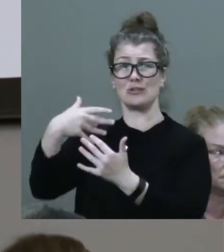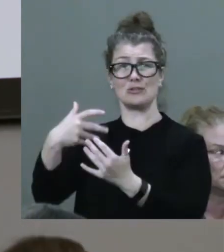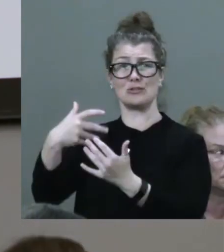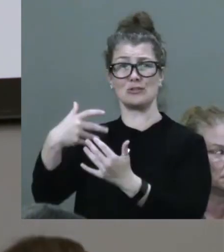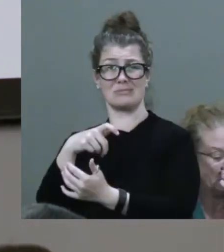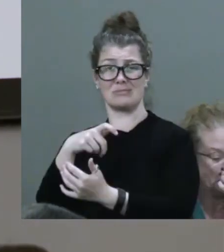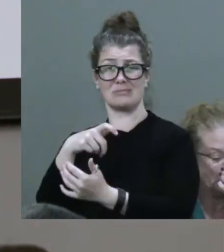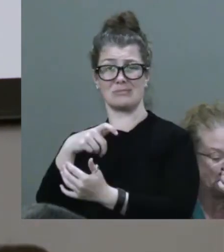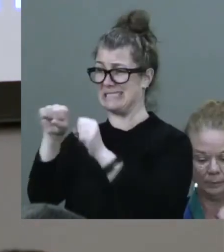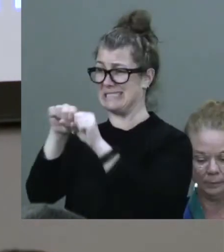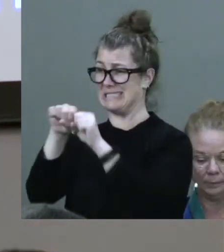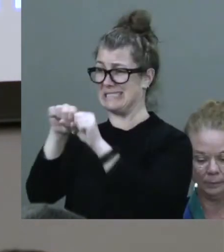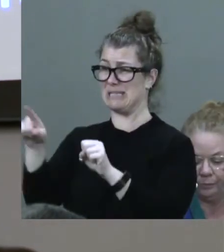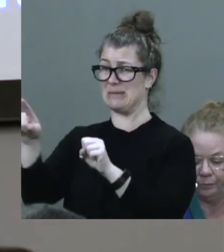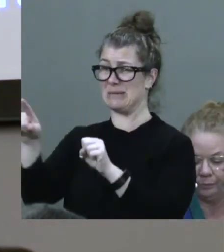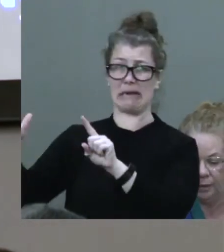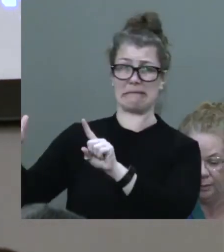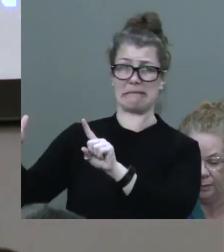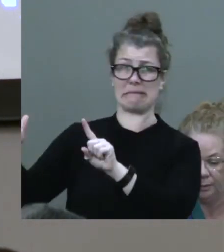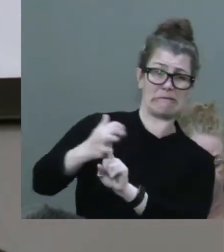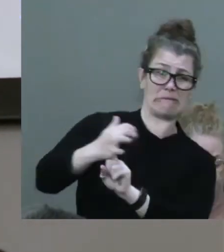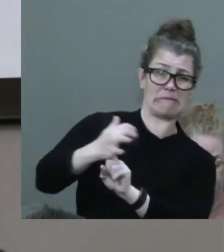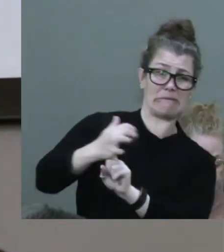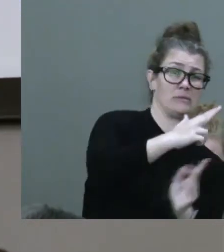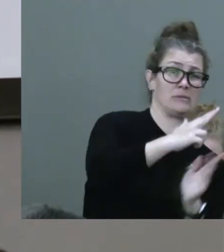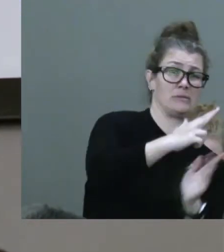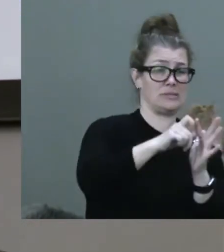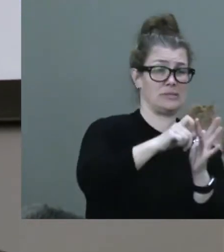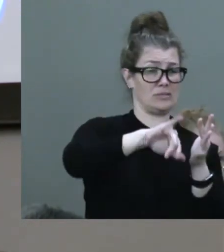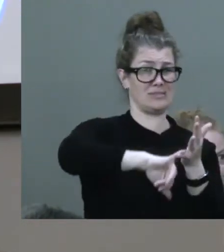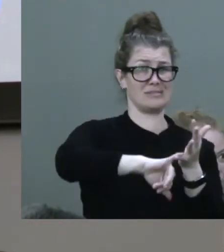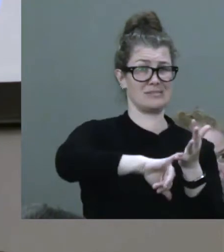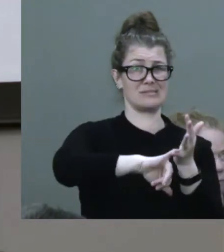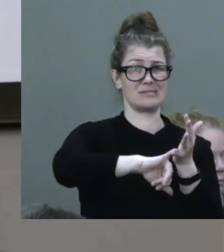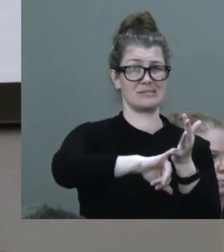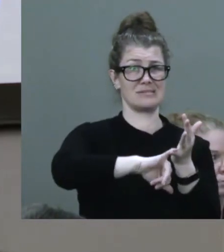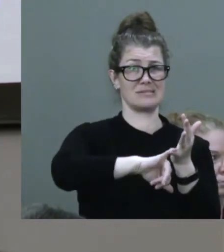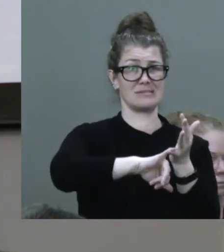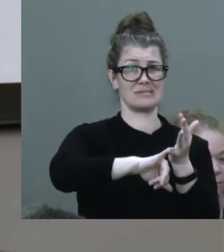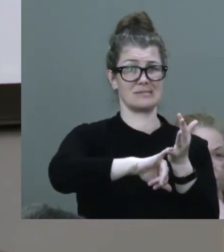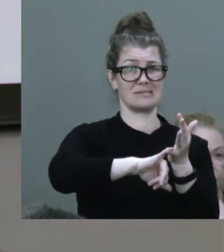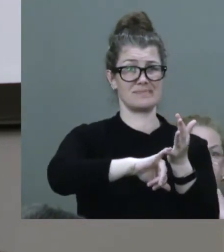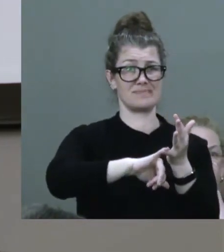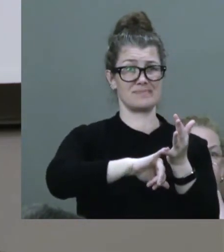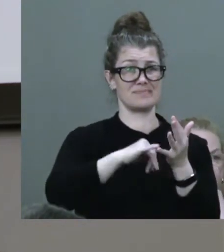have seeped their way into our NDIS. It has been too mutilated and morphed